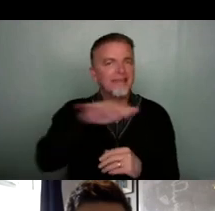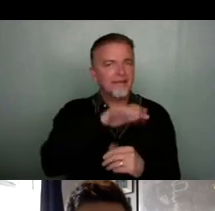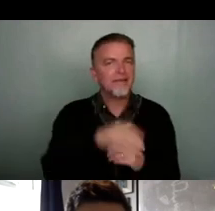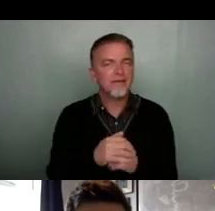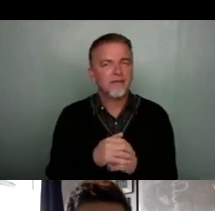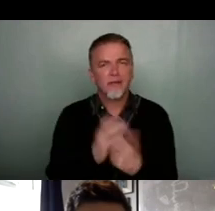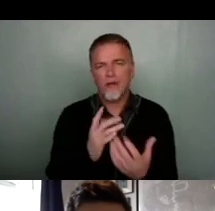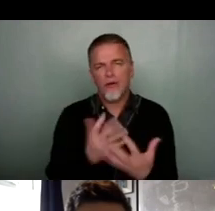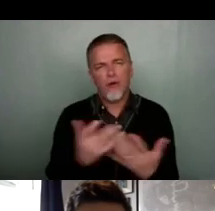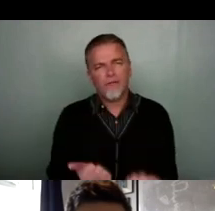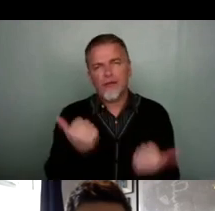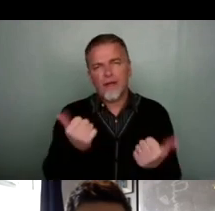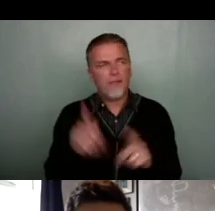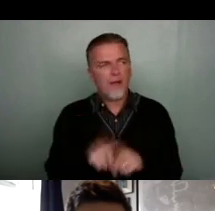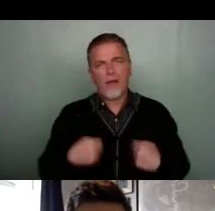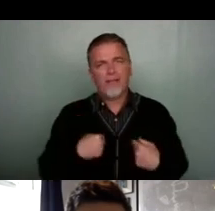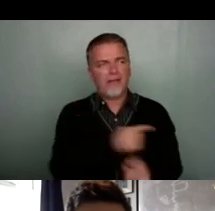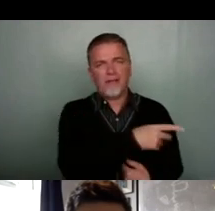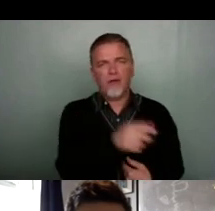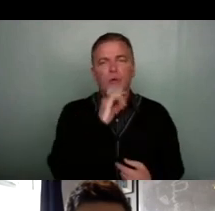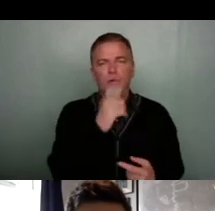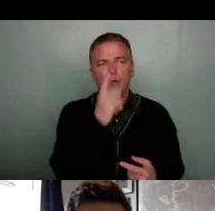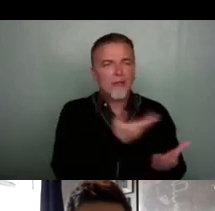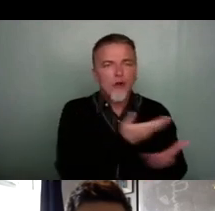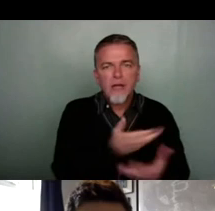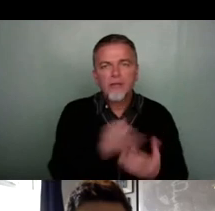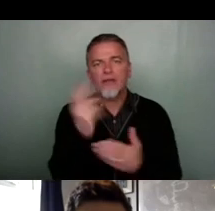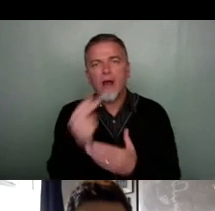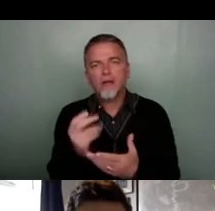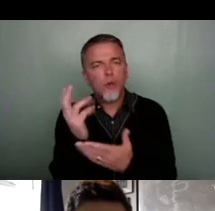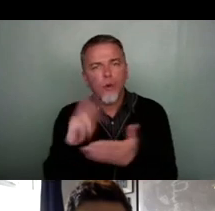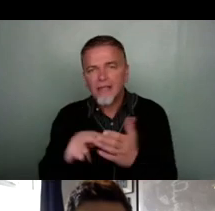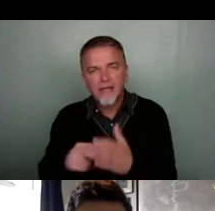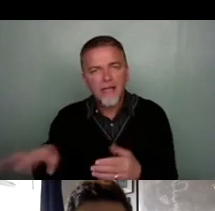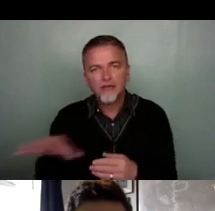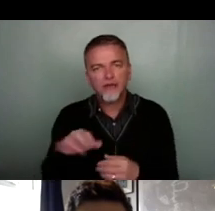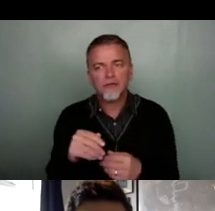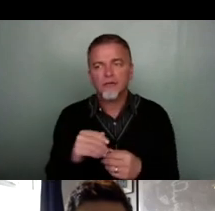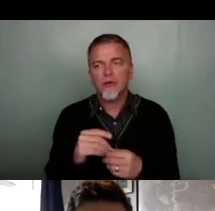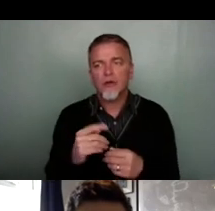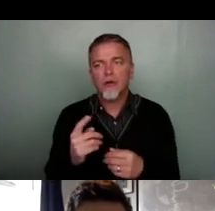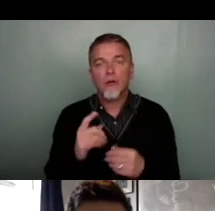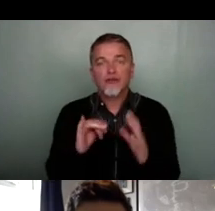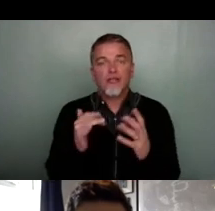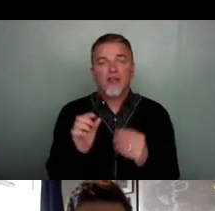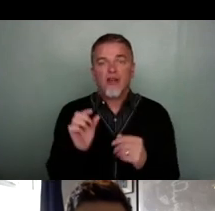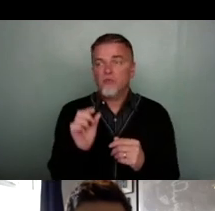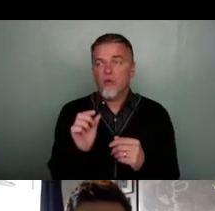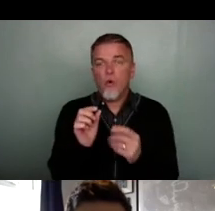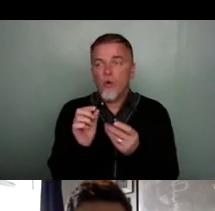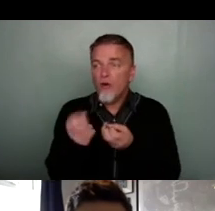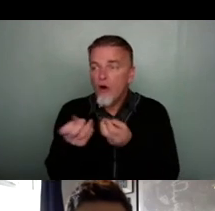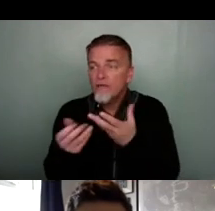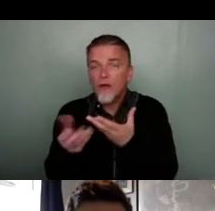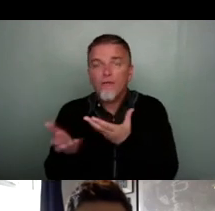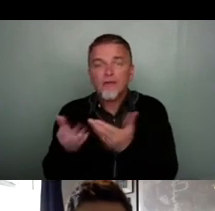of really great people like me who could be consulting with arts organizations that, um, even just a small amount of consultancy time would